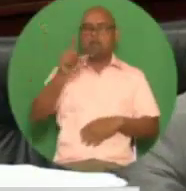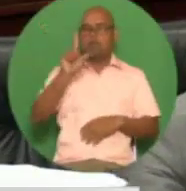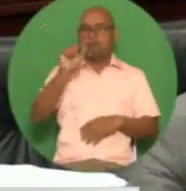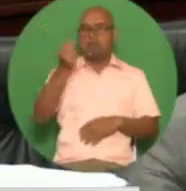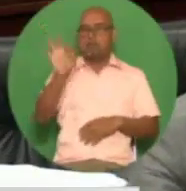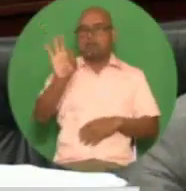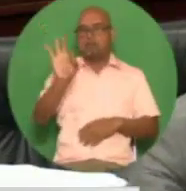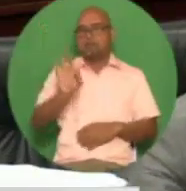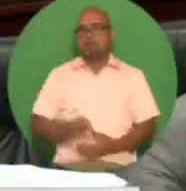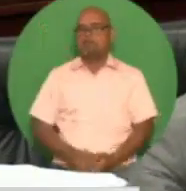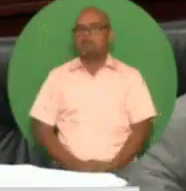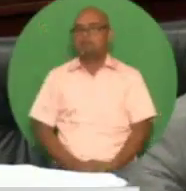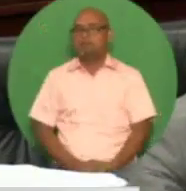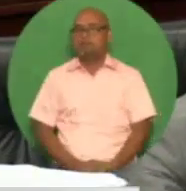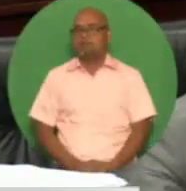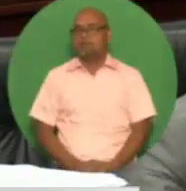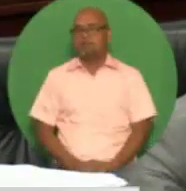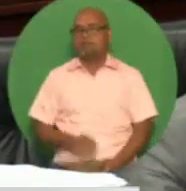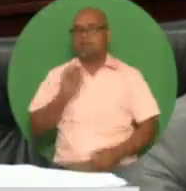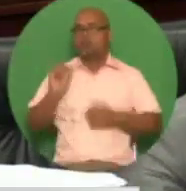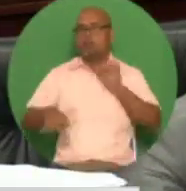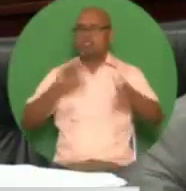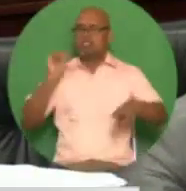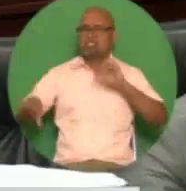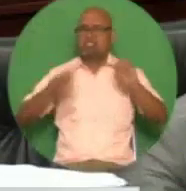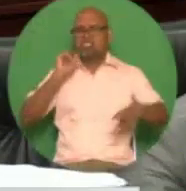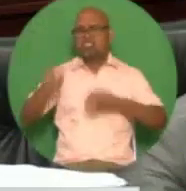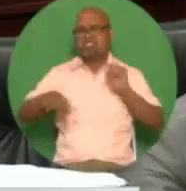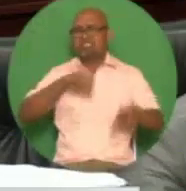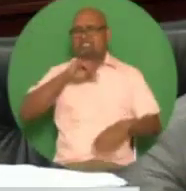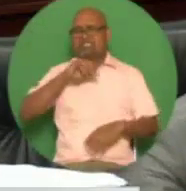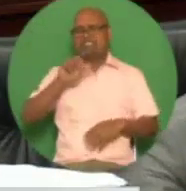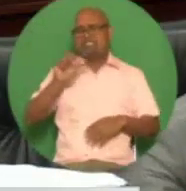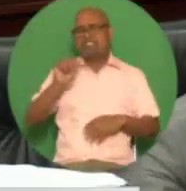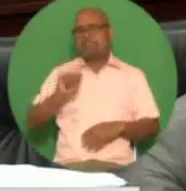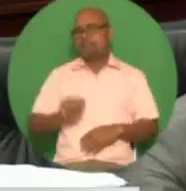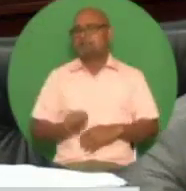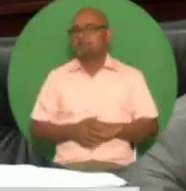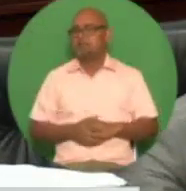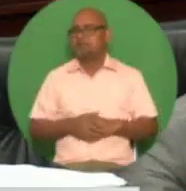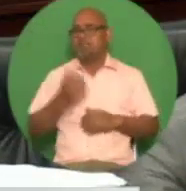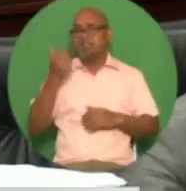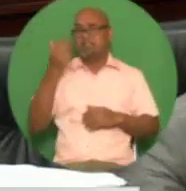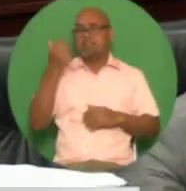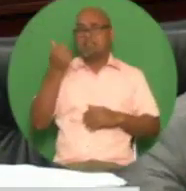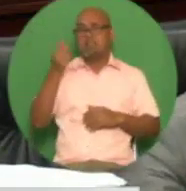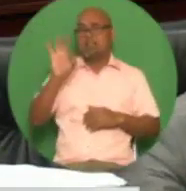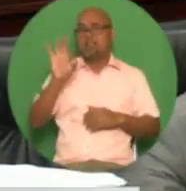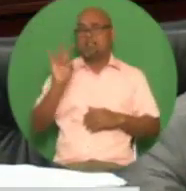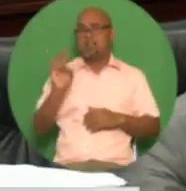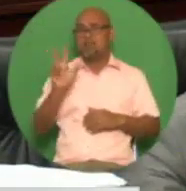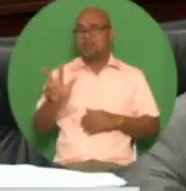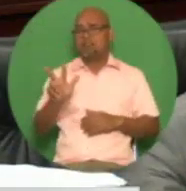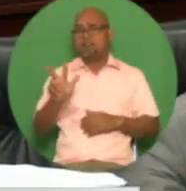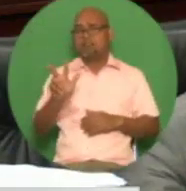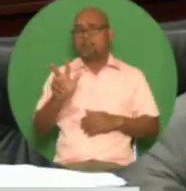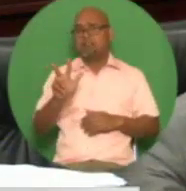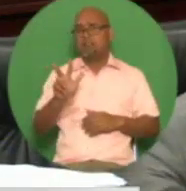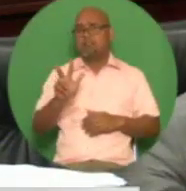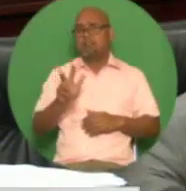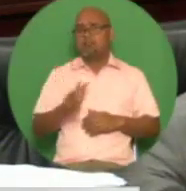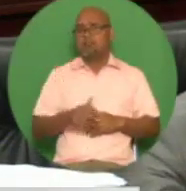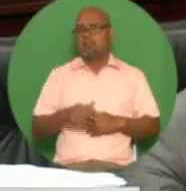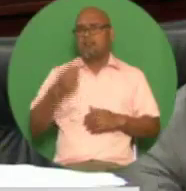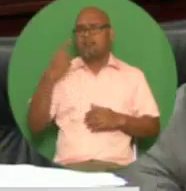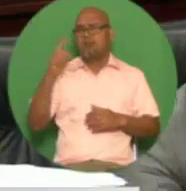penalties under the litter act madam speaker the litter act of 1973 was conceived to protect the environment